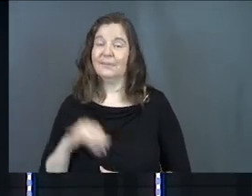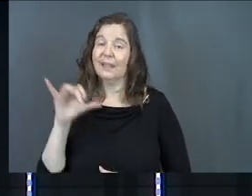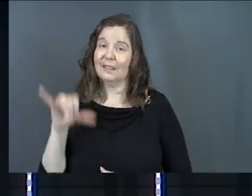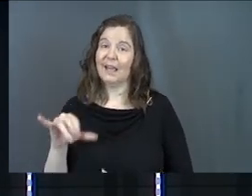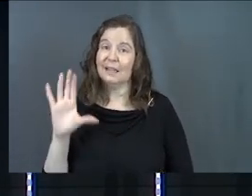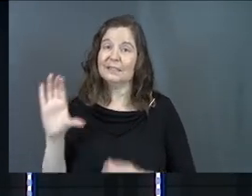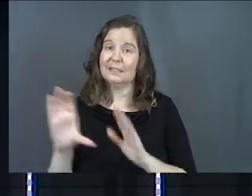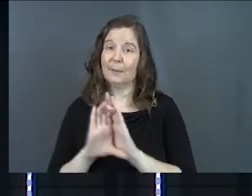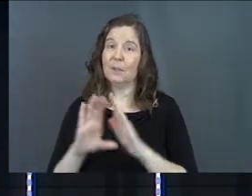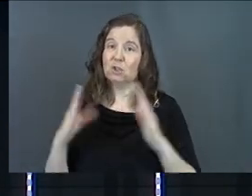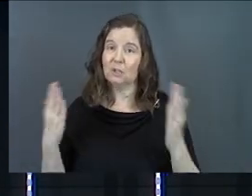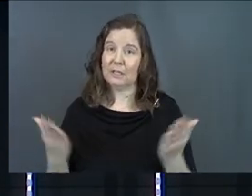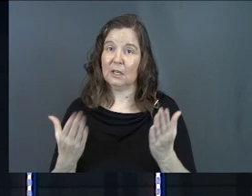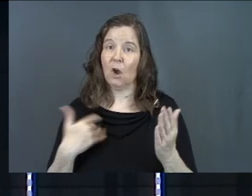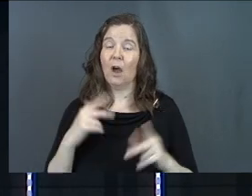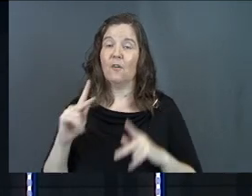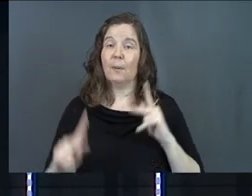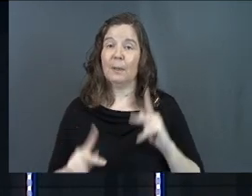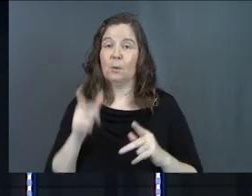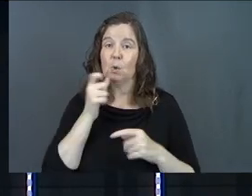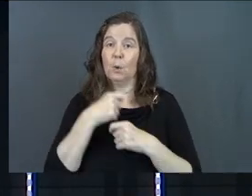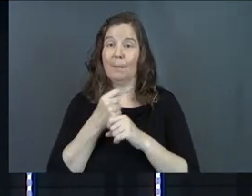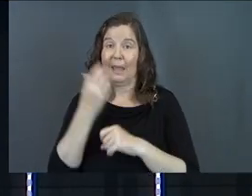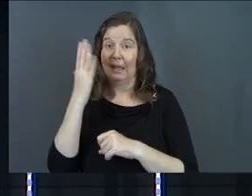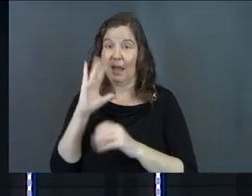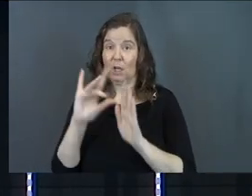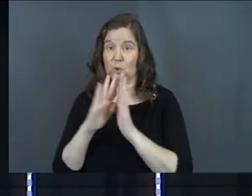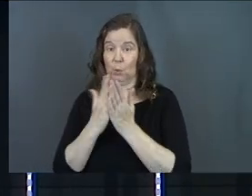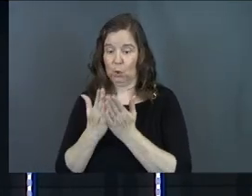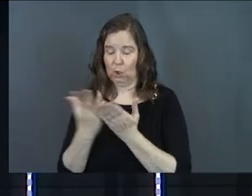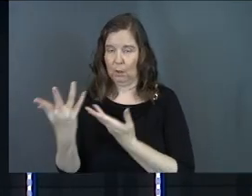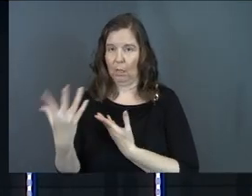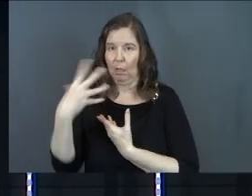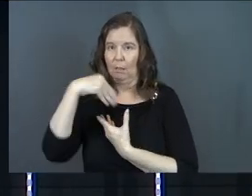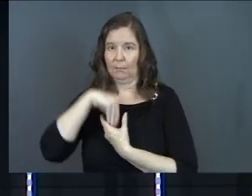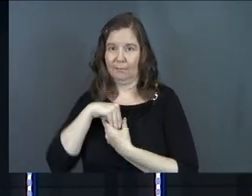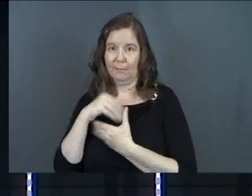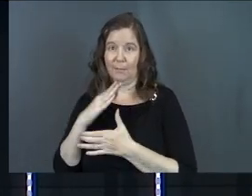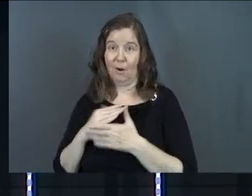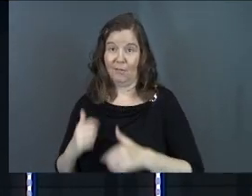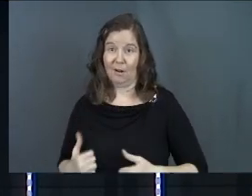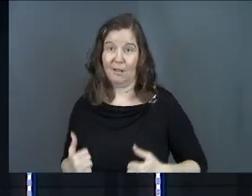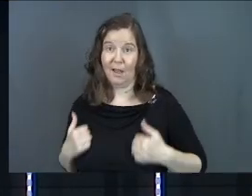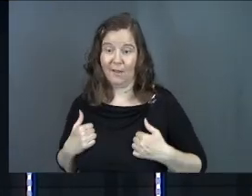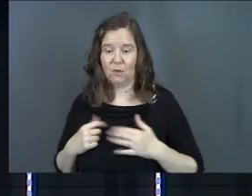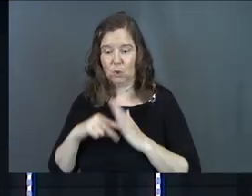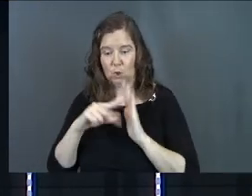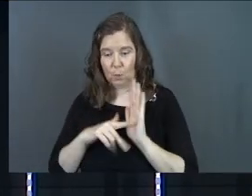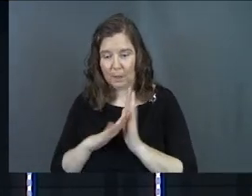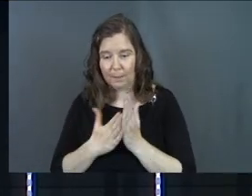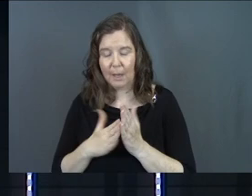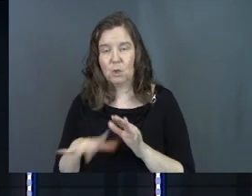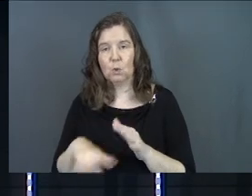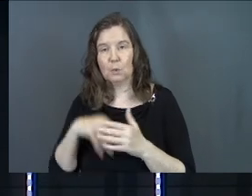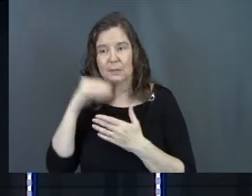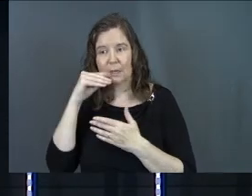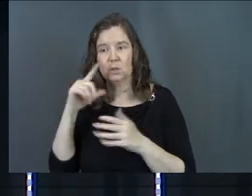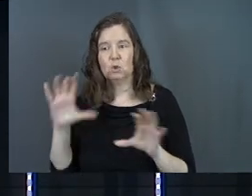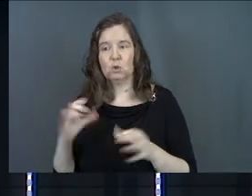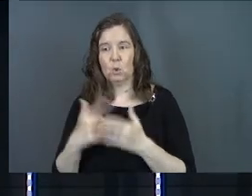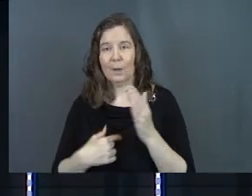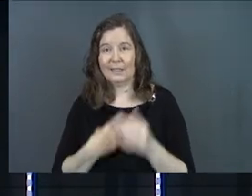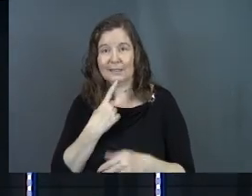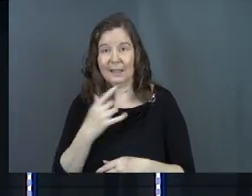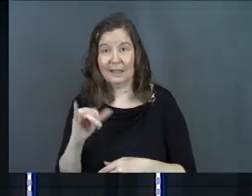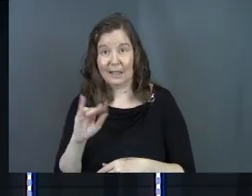That's the picture here of people who make God's word a huge part of their lives. You read the Bible, you take it in, you